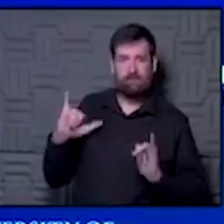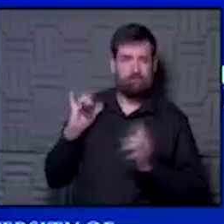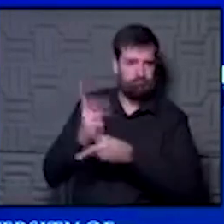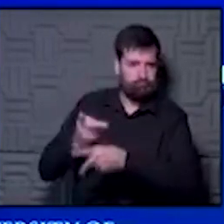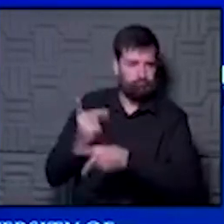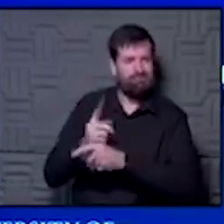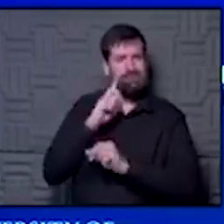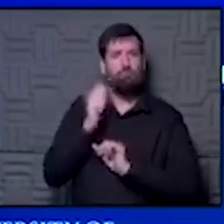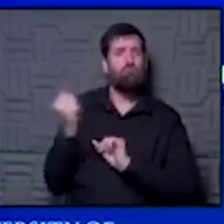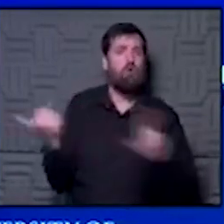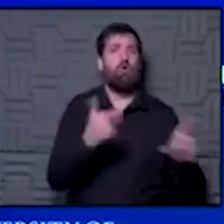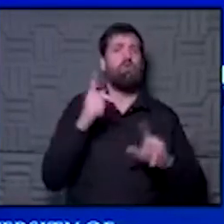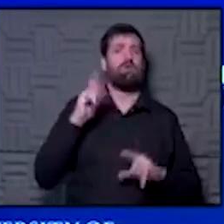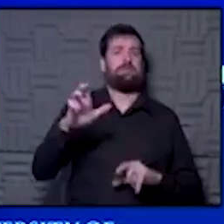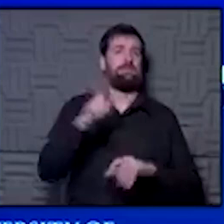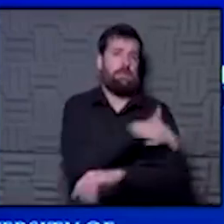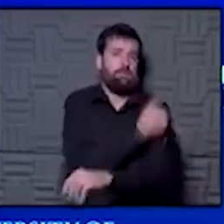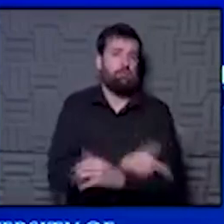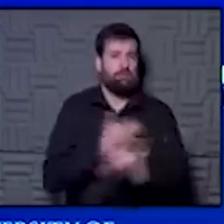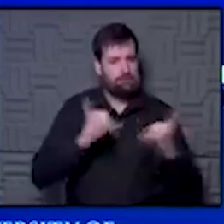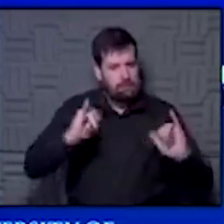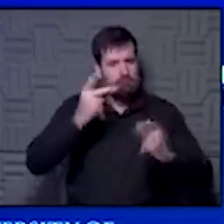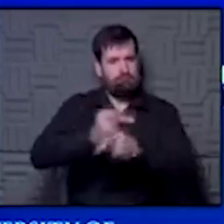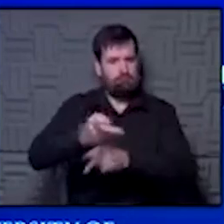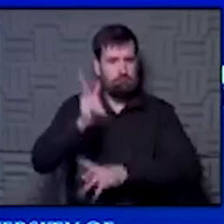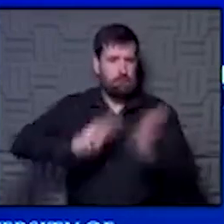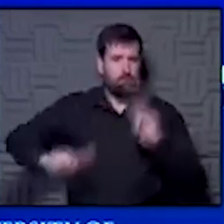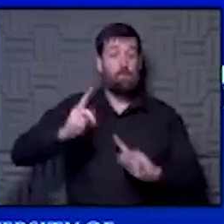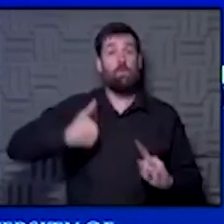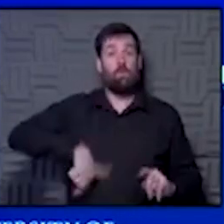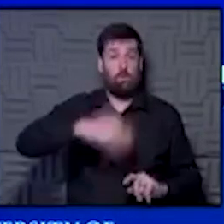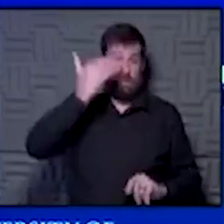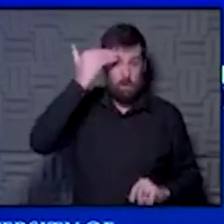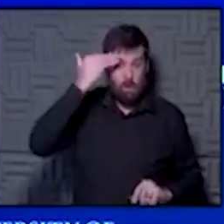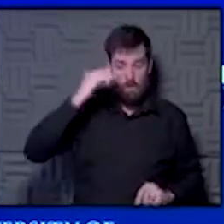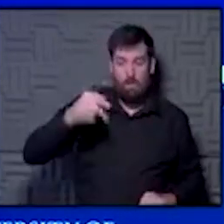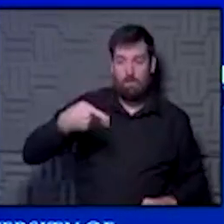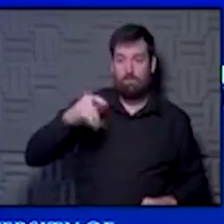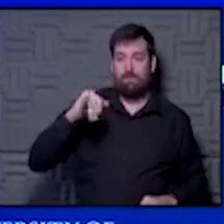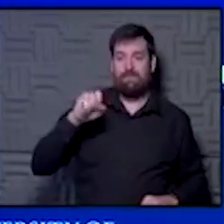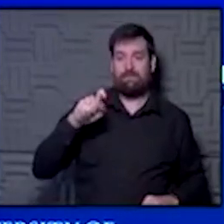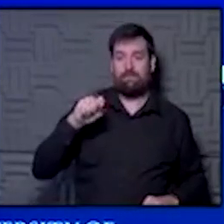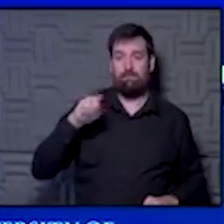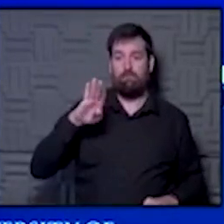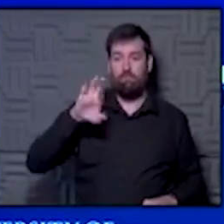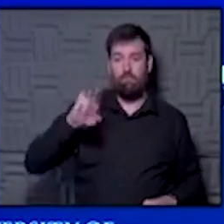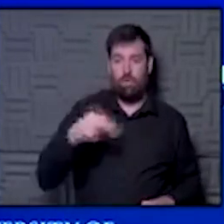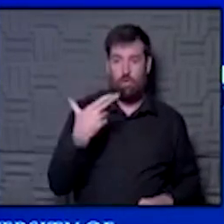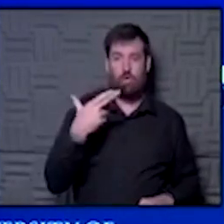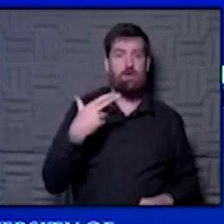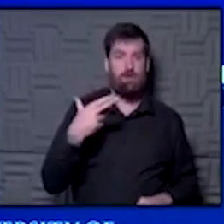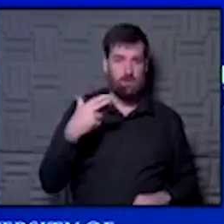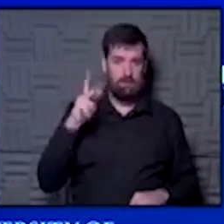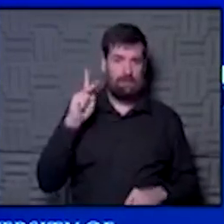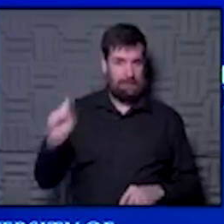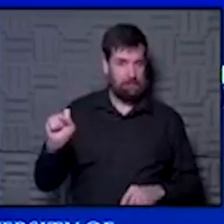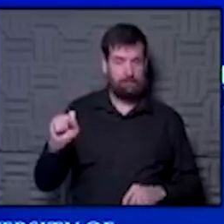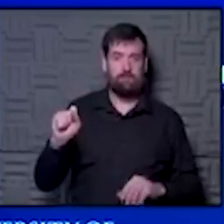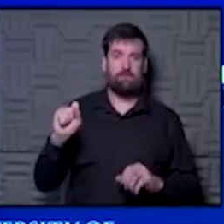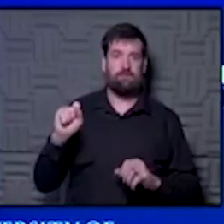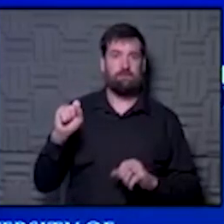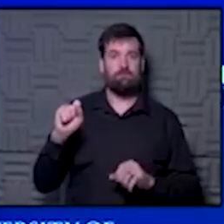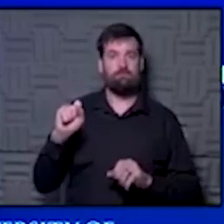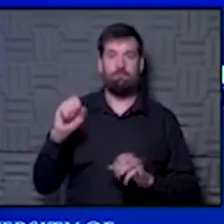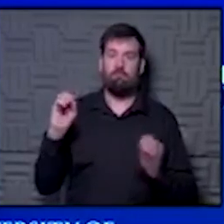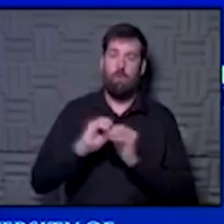our hospitals in Kansas City are still taking care of folks. We do know that in Pittsburgh, Kansas, because they had a stronger